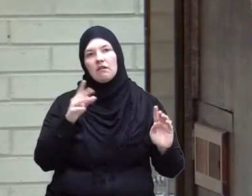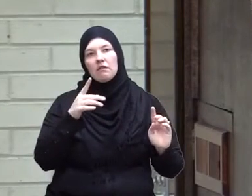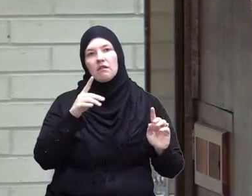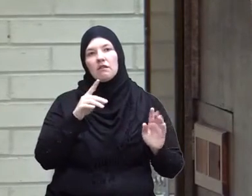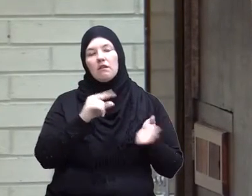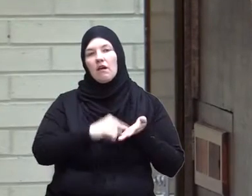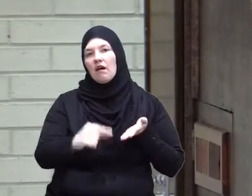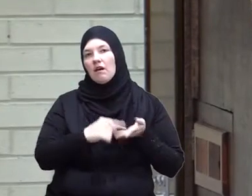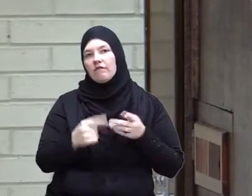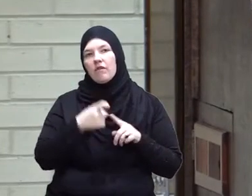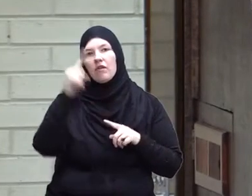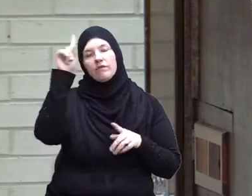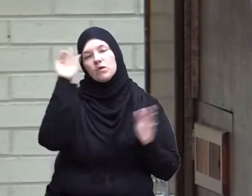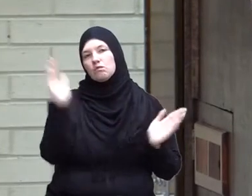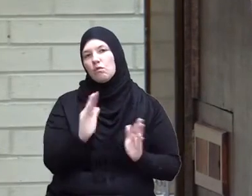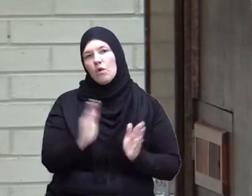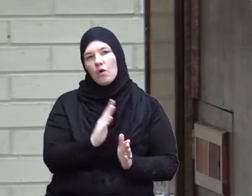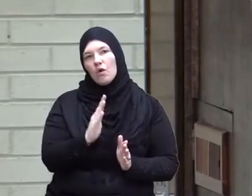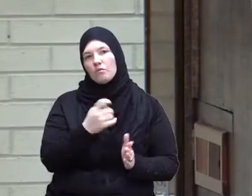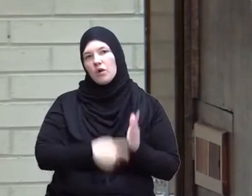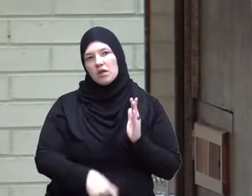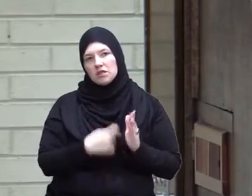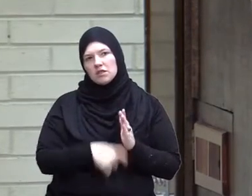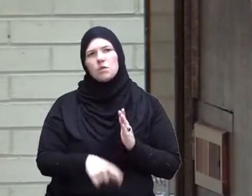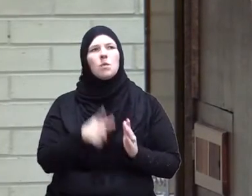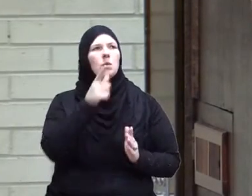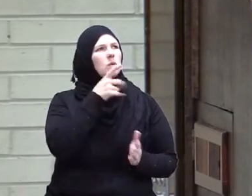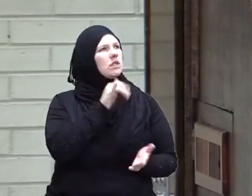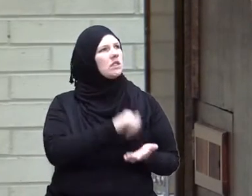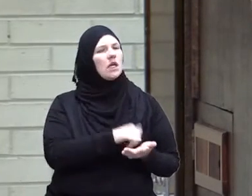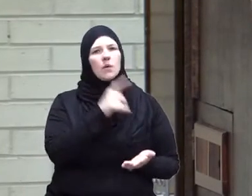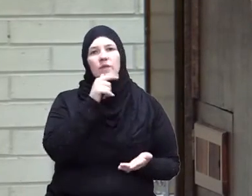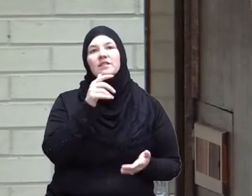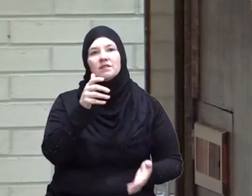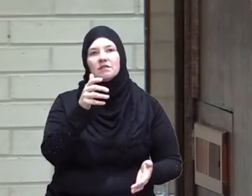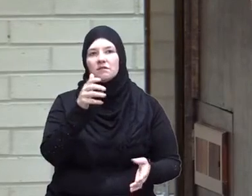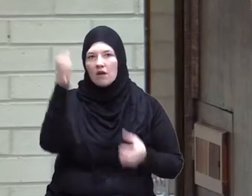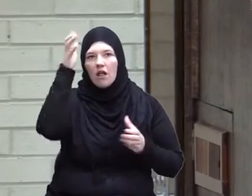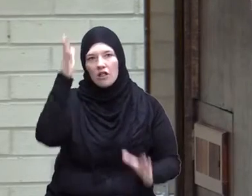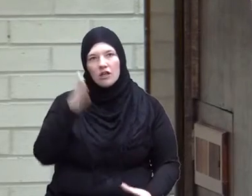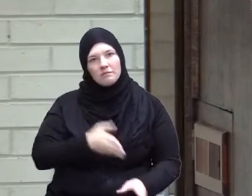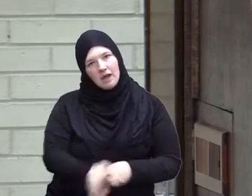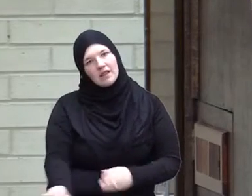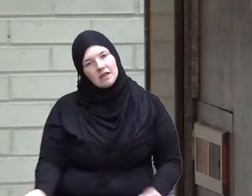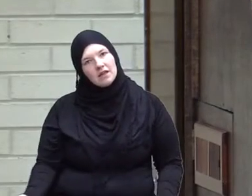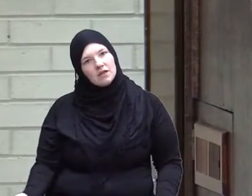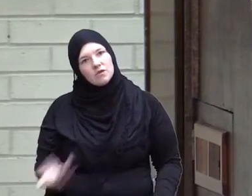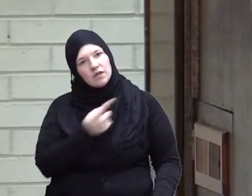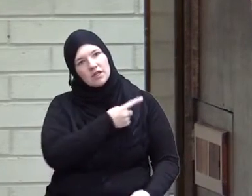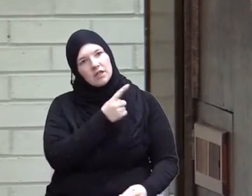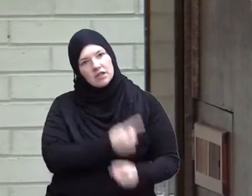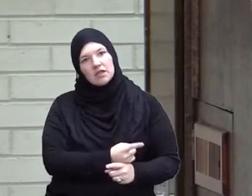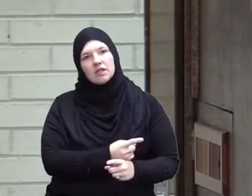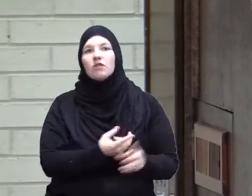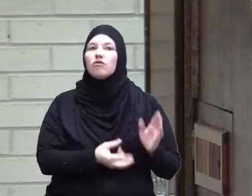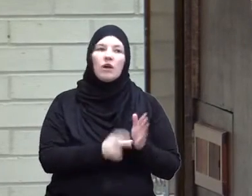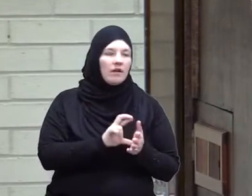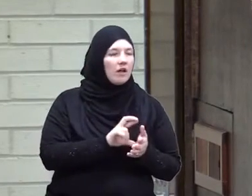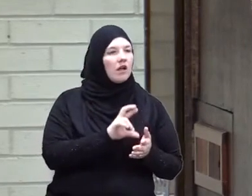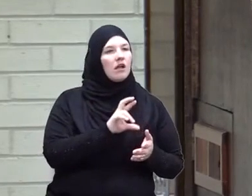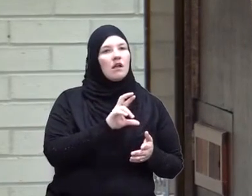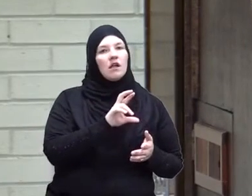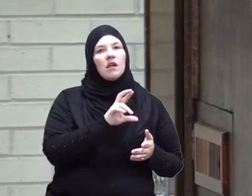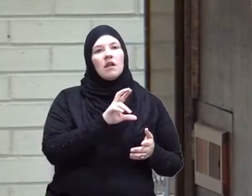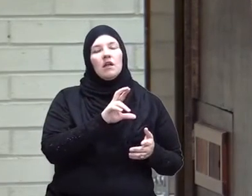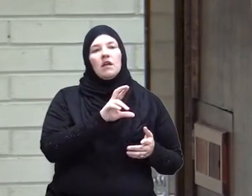a small price and we say who does this it's scholars primarily right? the rabbis the ministers the